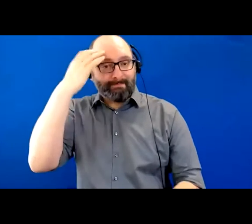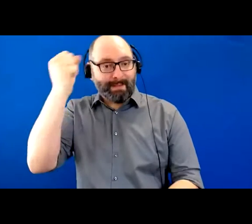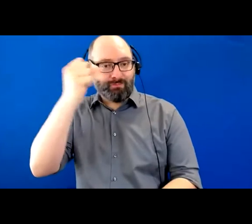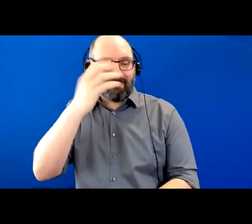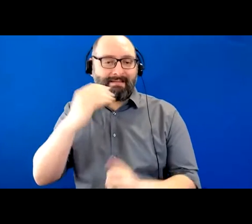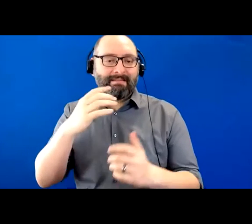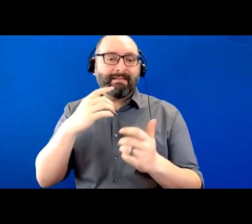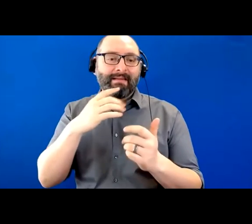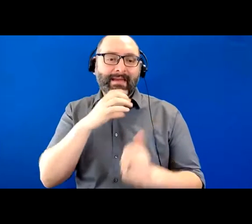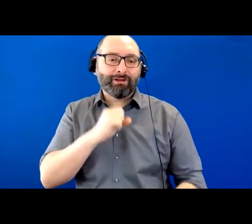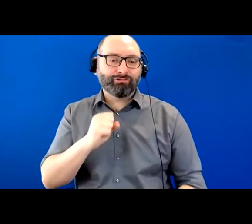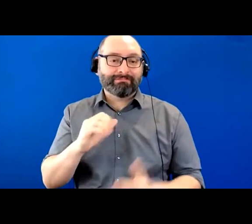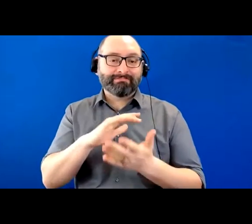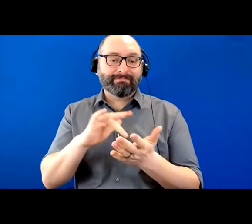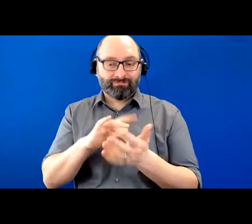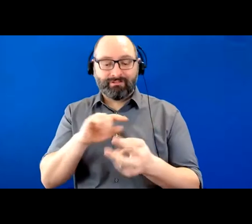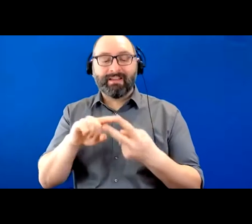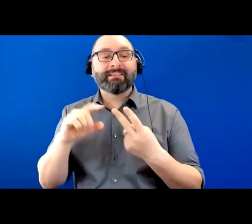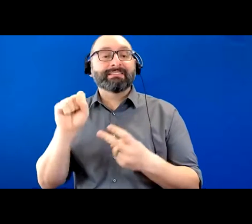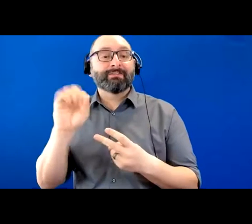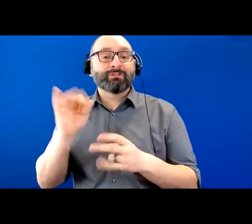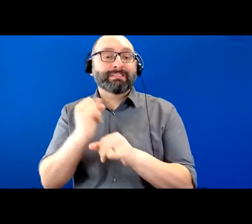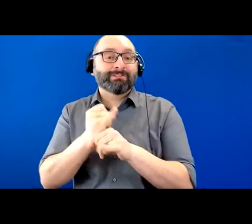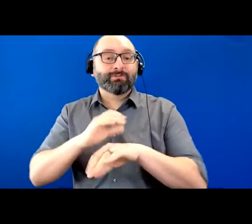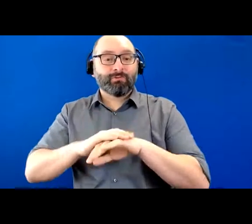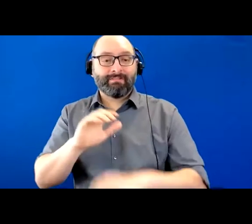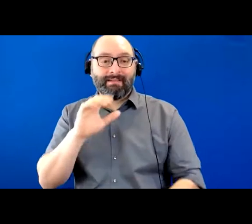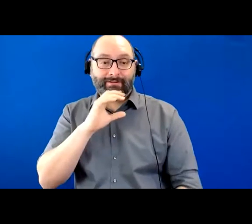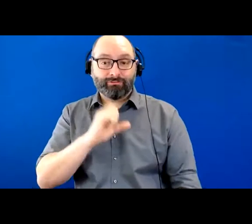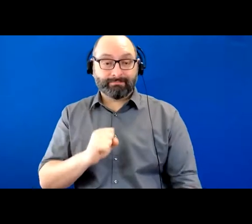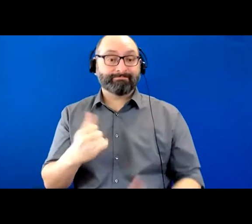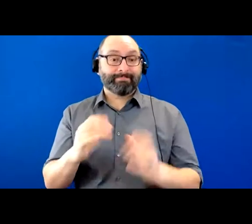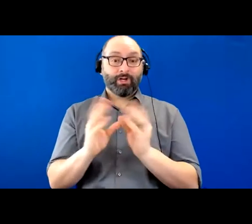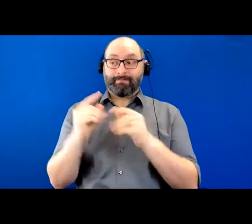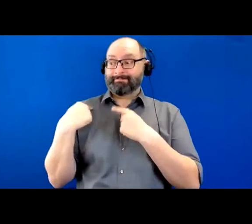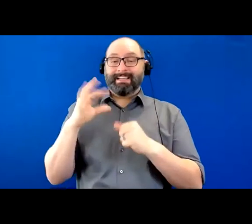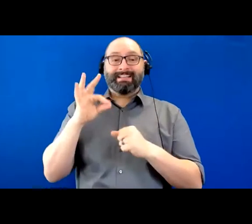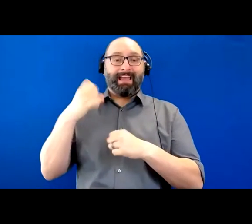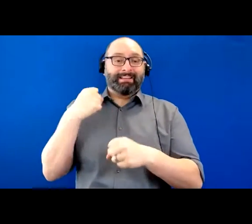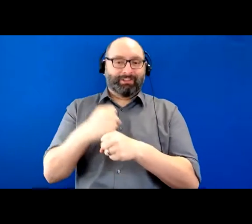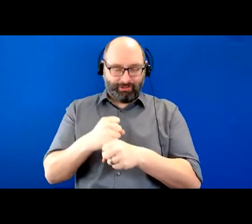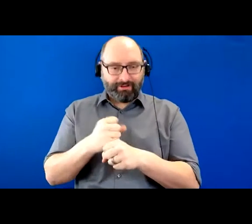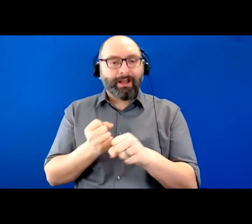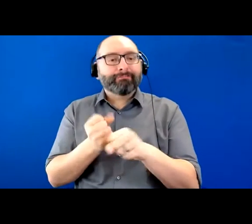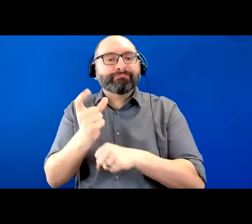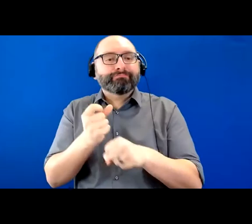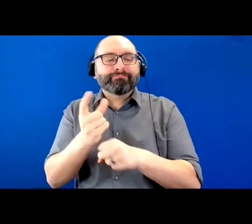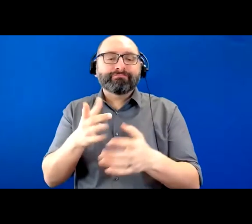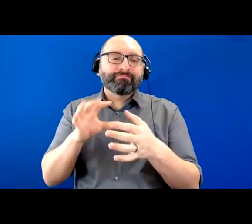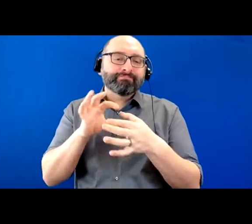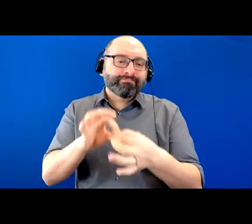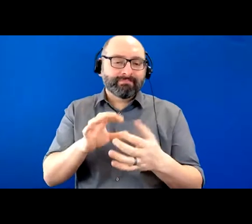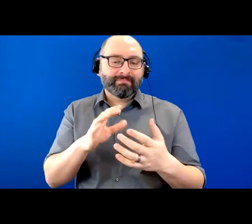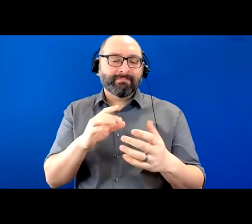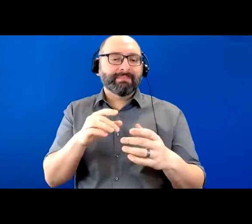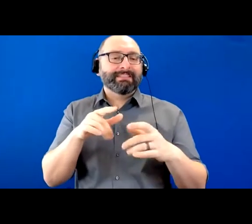San Francisco's Institute on Aging. This conference is in its ninth year and is held annually around Valentine's Day,